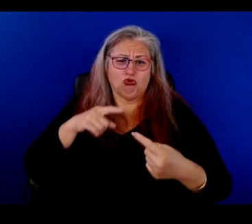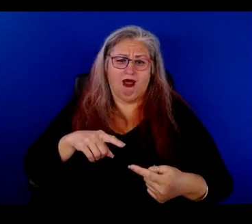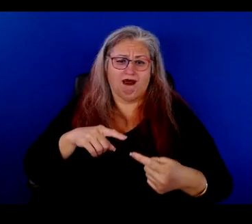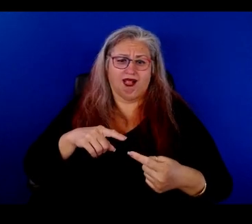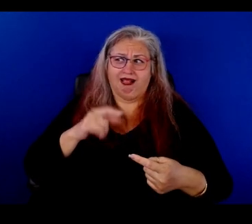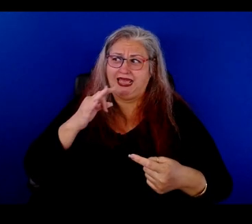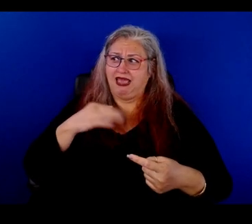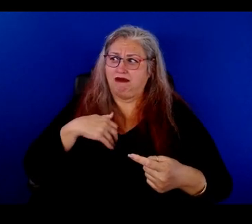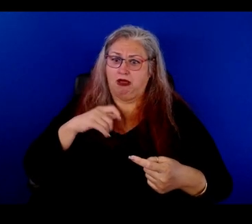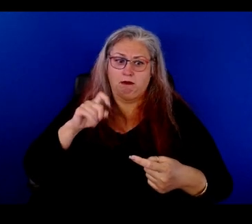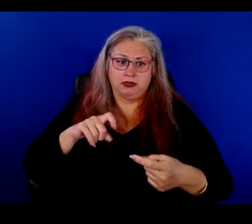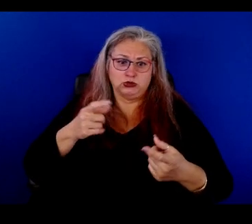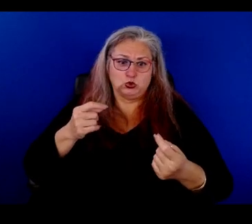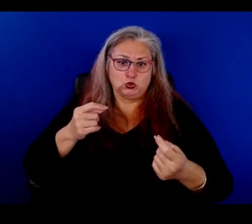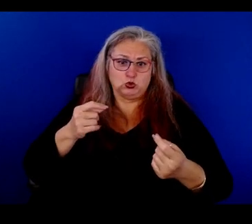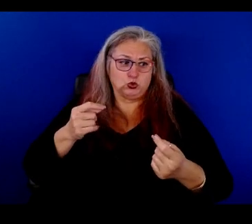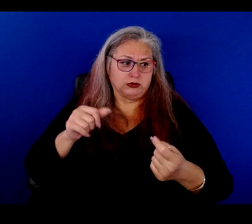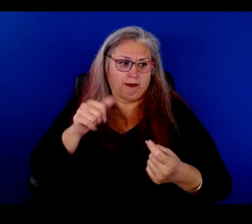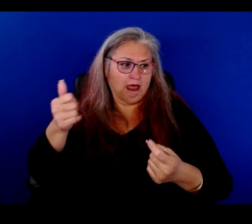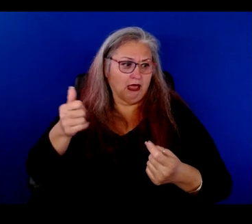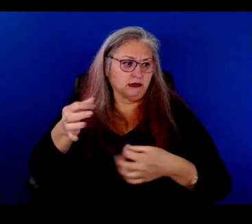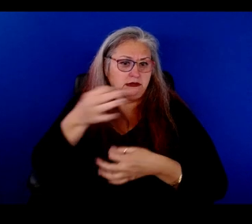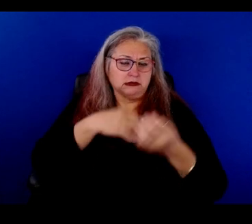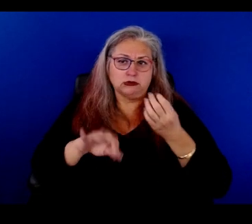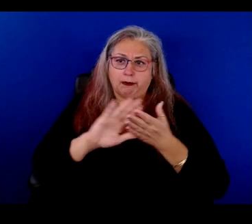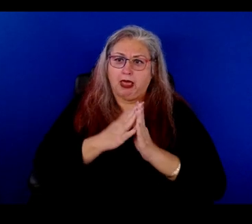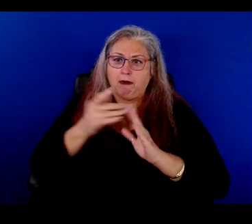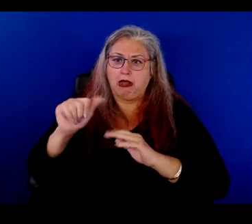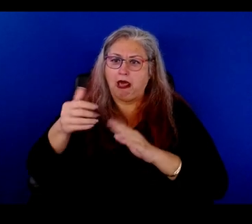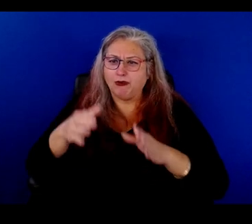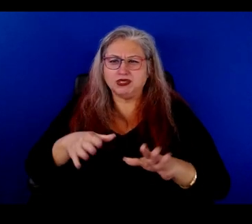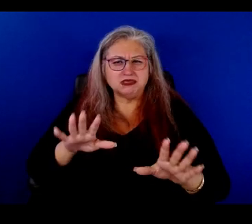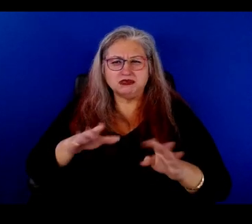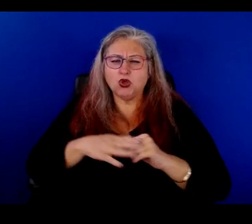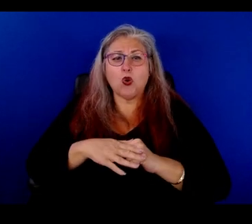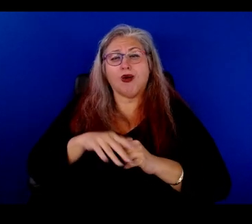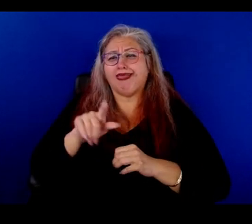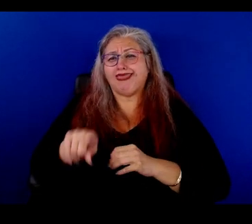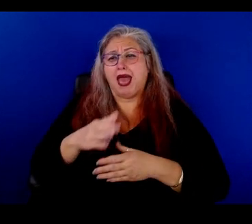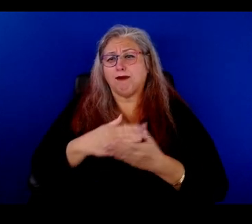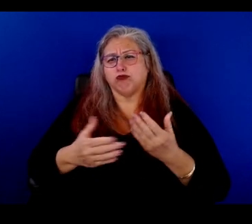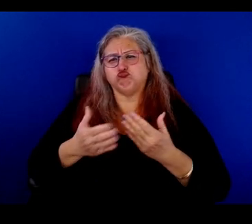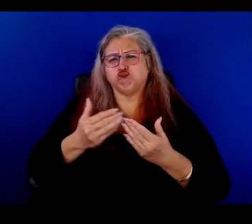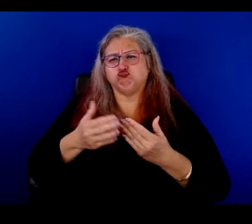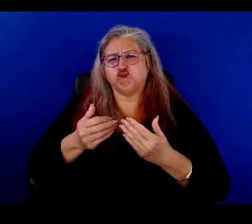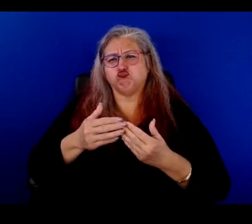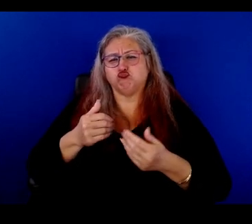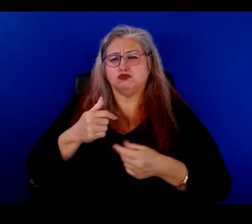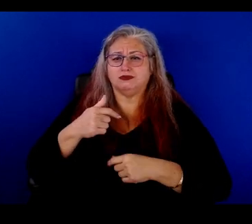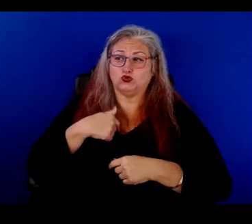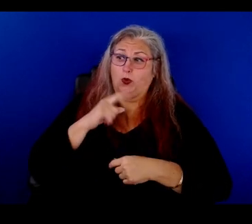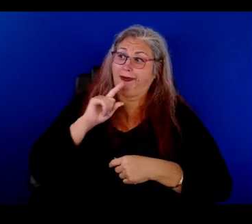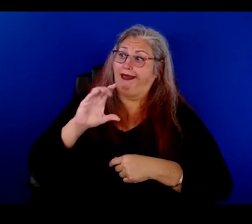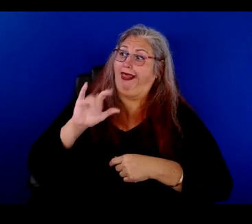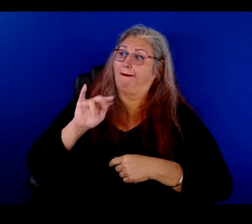if I had to do anything else or be someone else. So that part, that's the easy part being Clemencia. There's